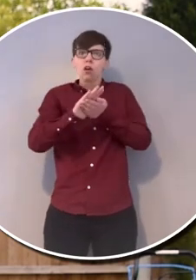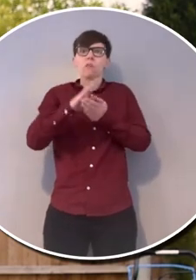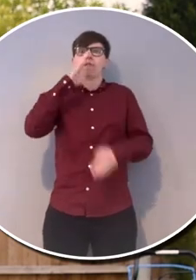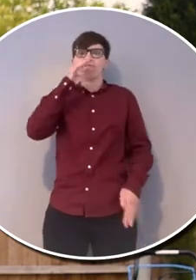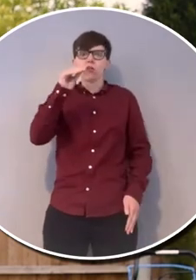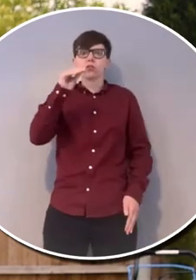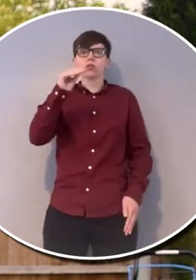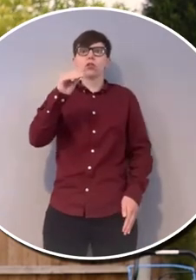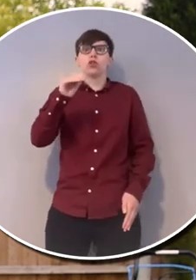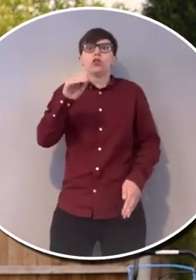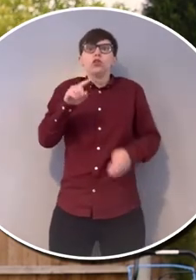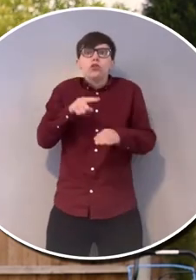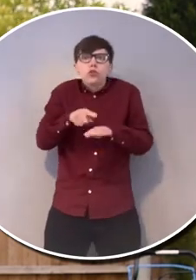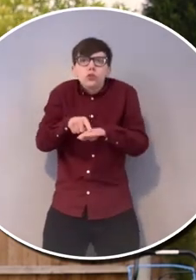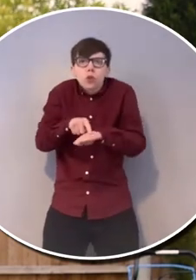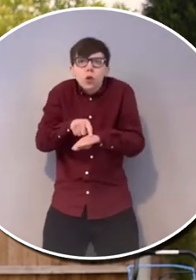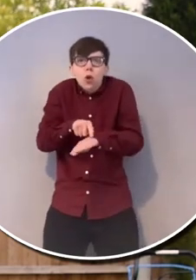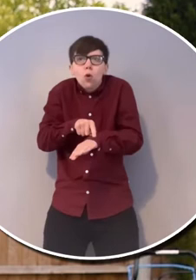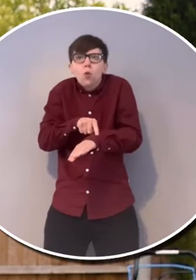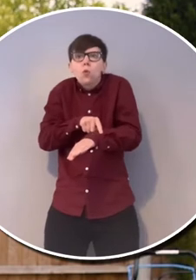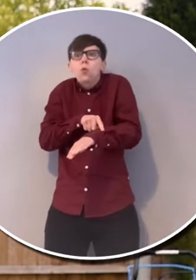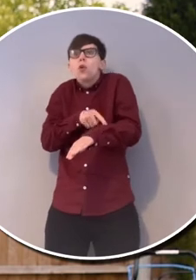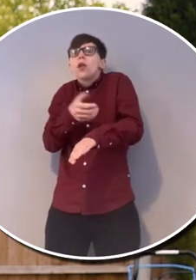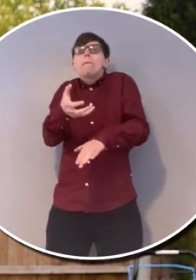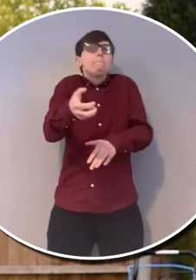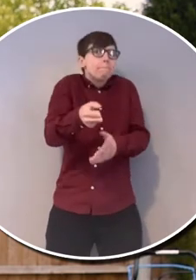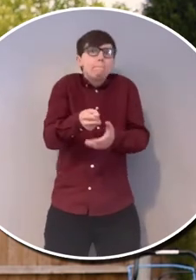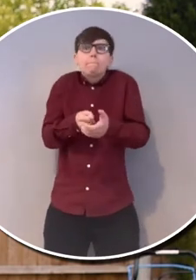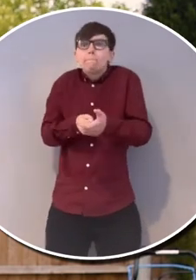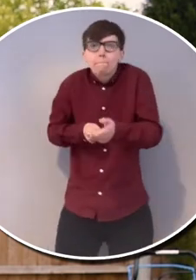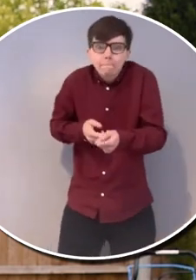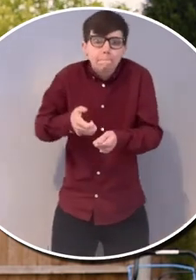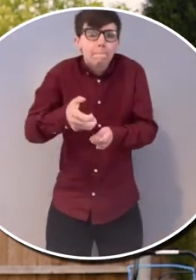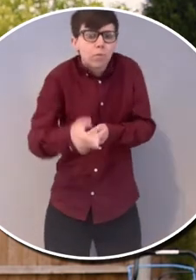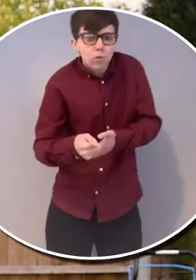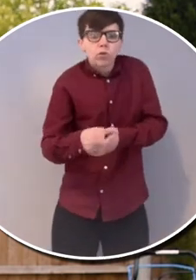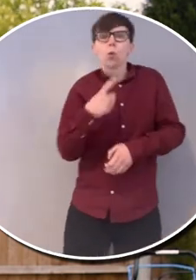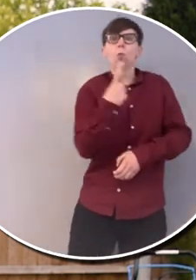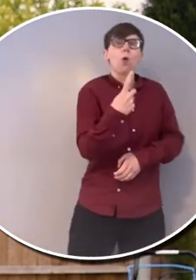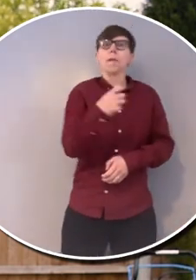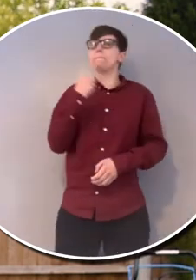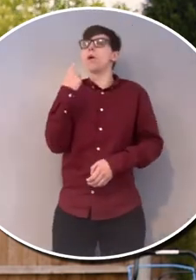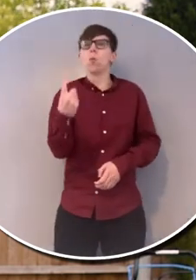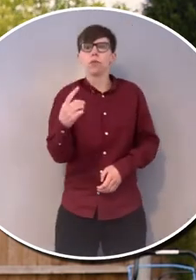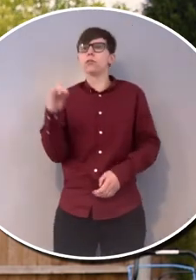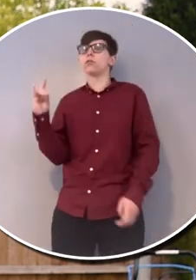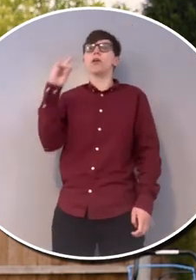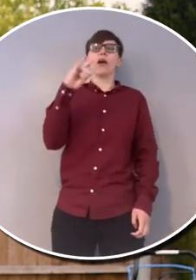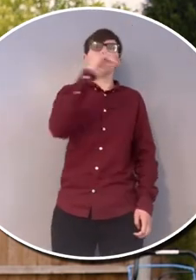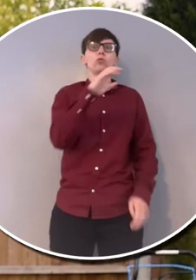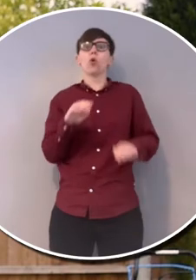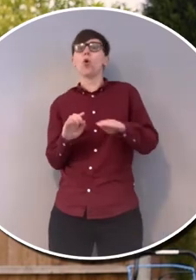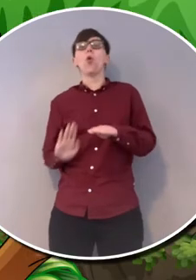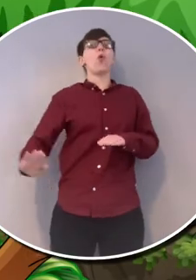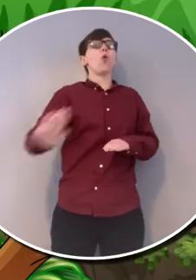top of the hole, Herbert the fox slowly pulled forward until one by one the animals were all